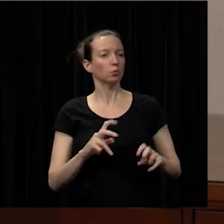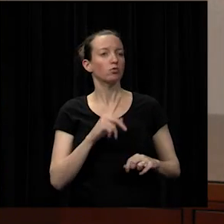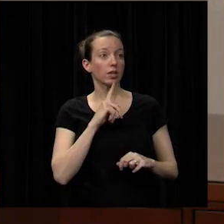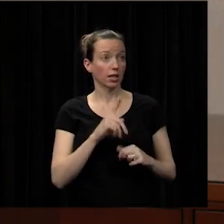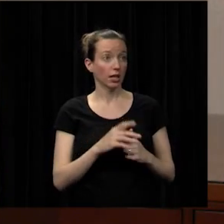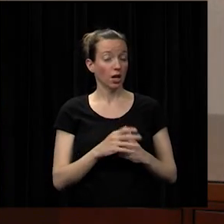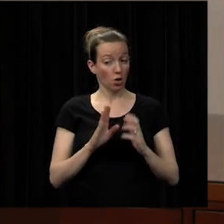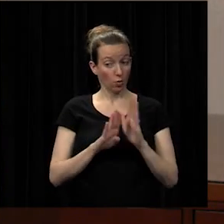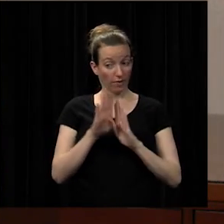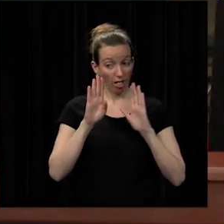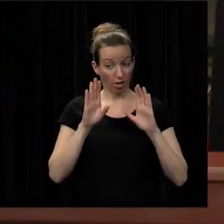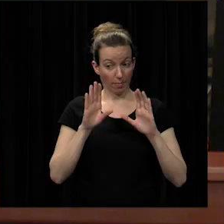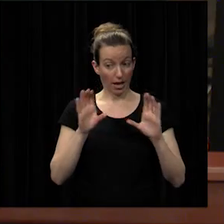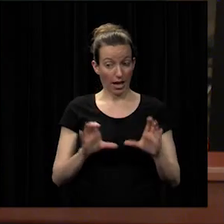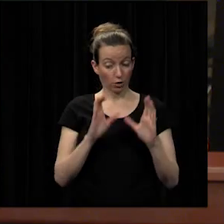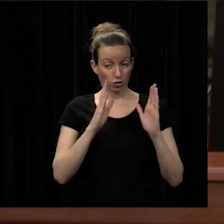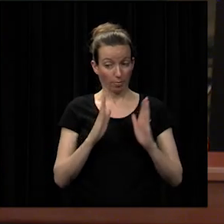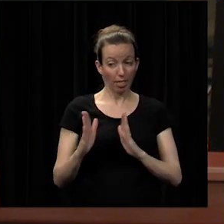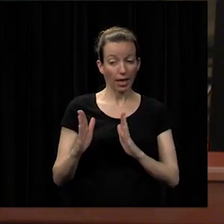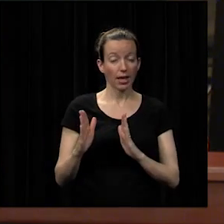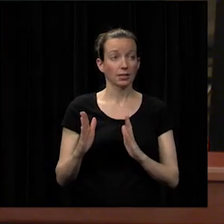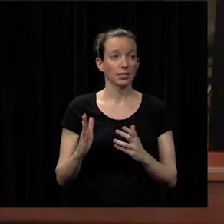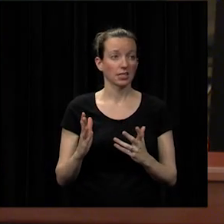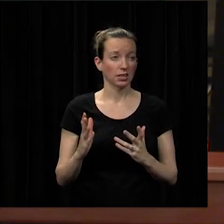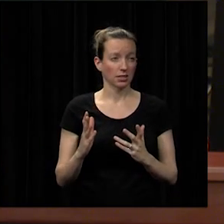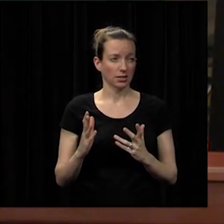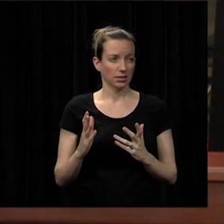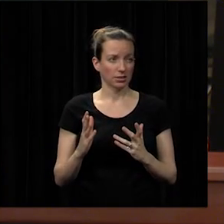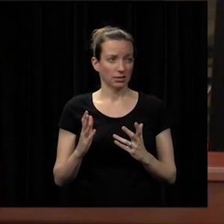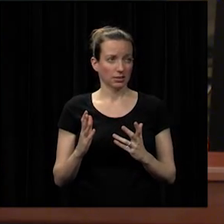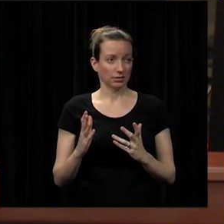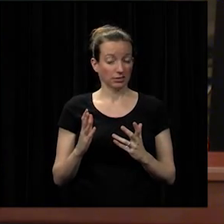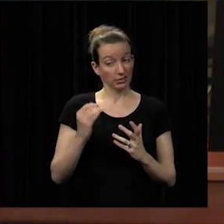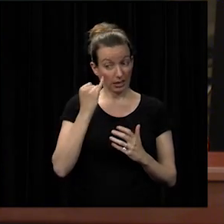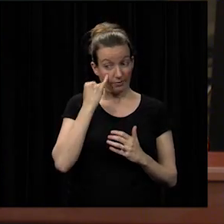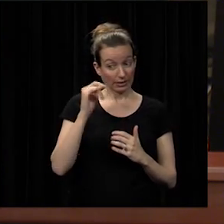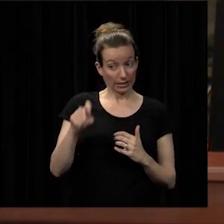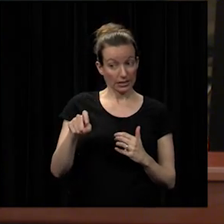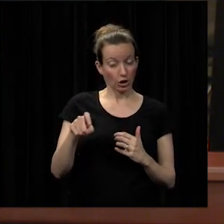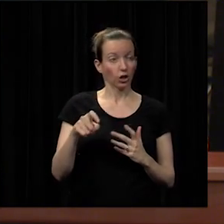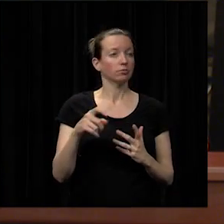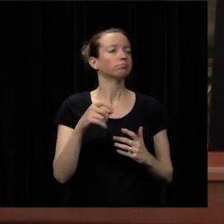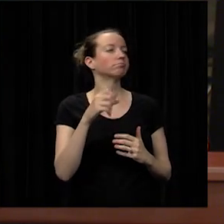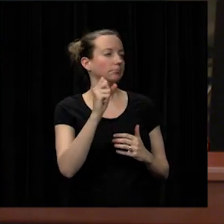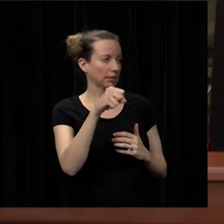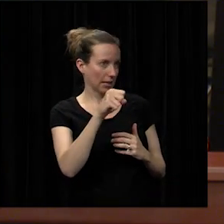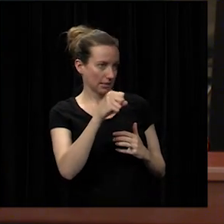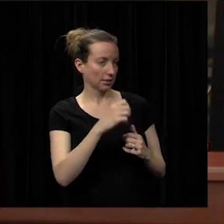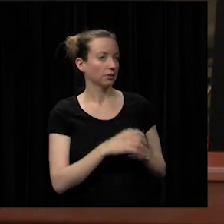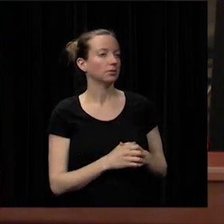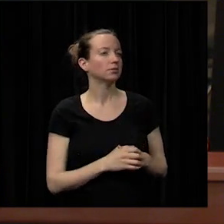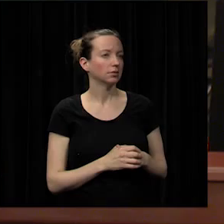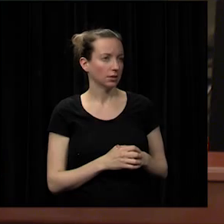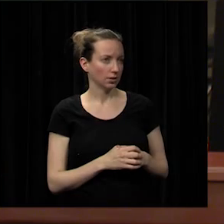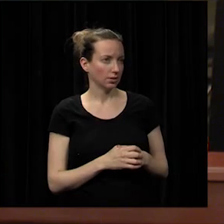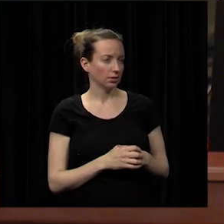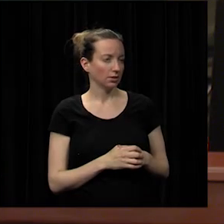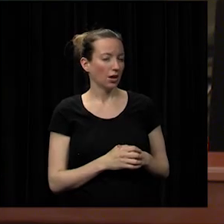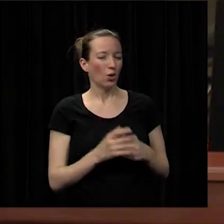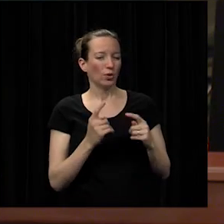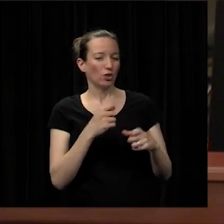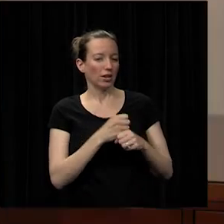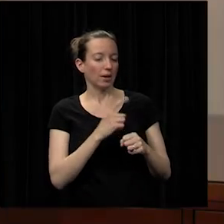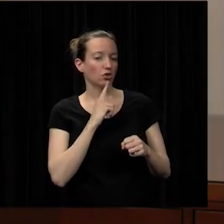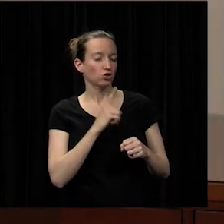plans on one that would you know dictate that that would be necessary yeah and we try to make sure that we aren't reacting to